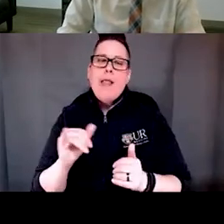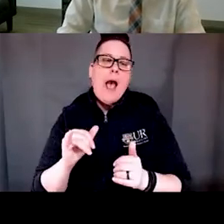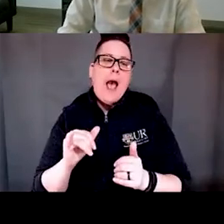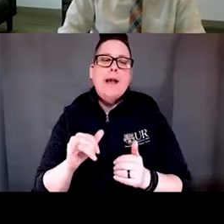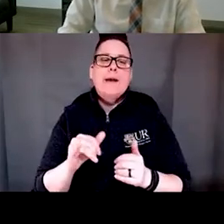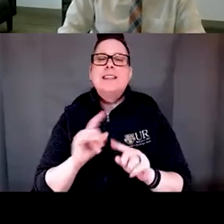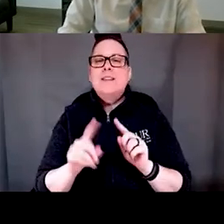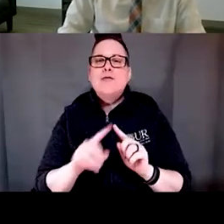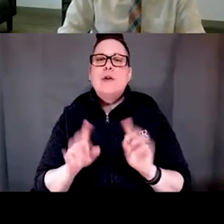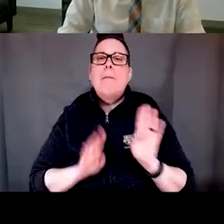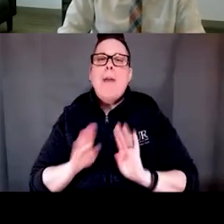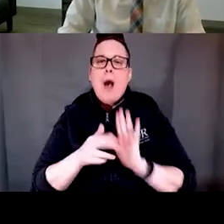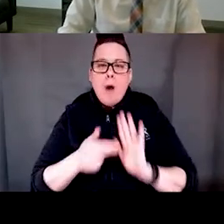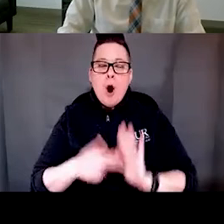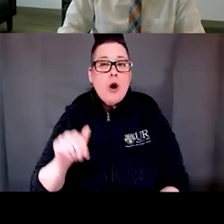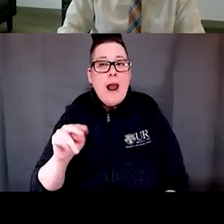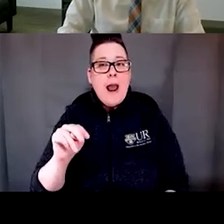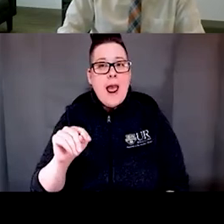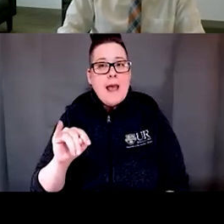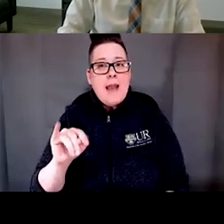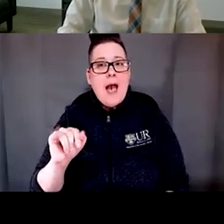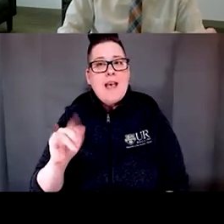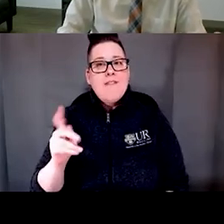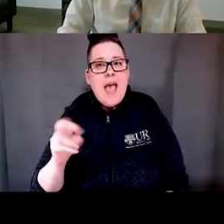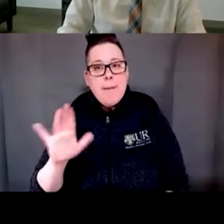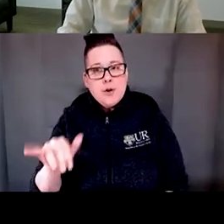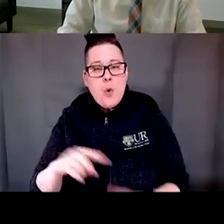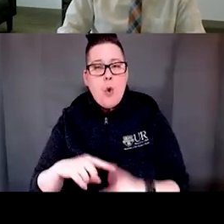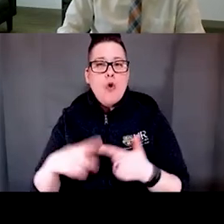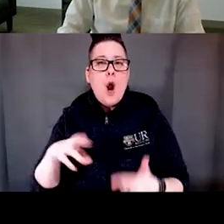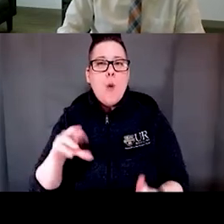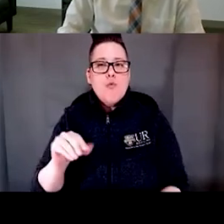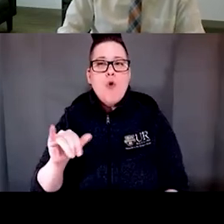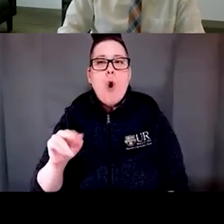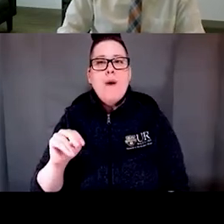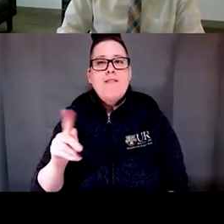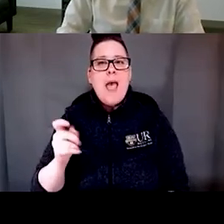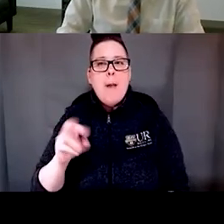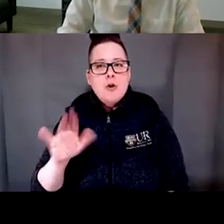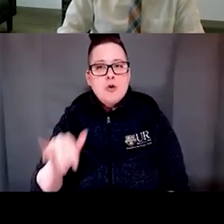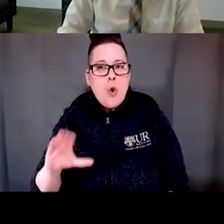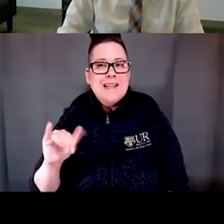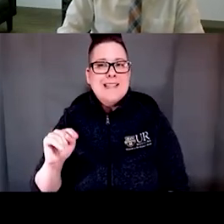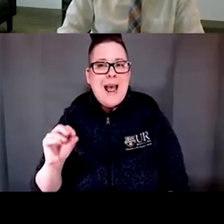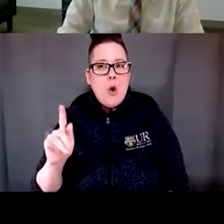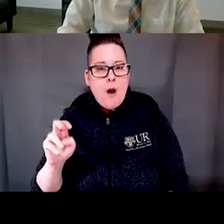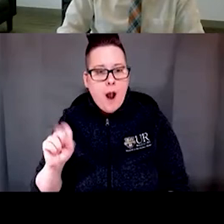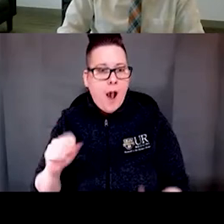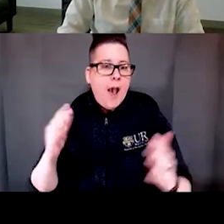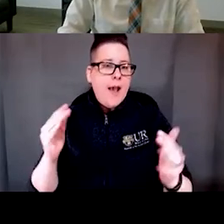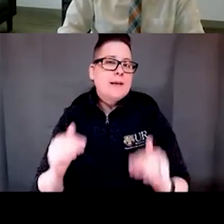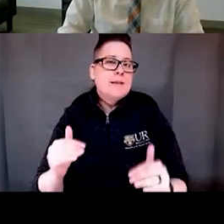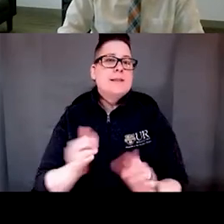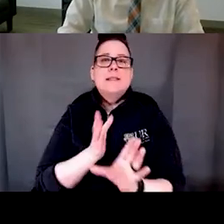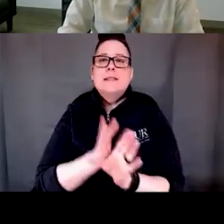anti inflammatory and pro inflammatory cytokines we're looking at physiological functioning we're looking at social support and